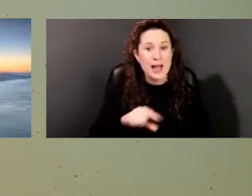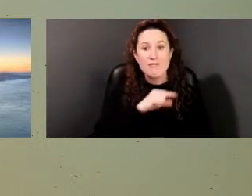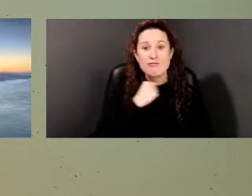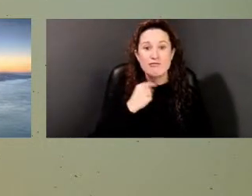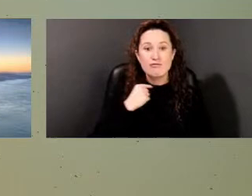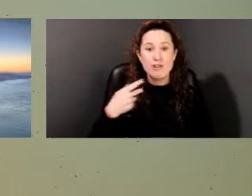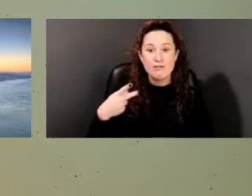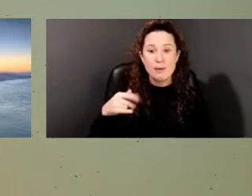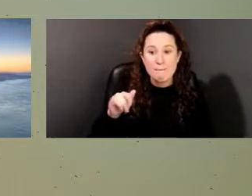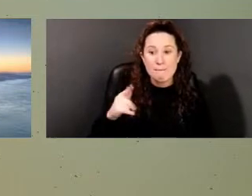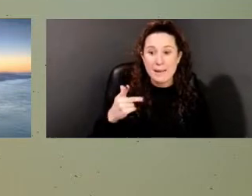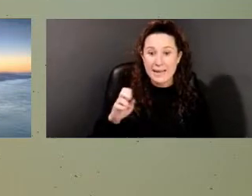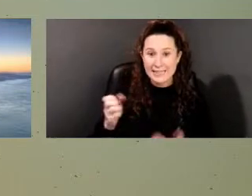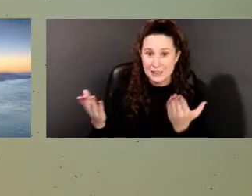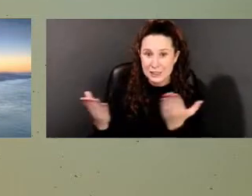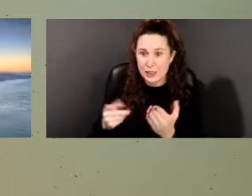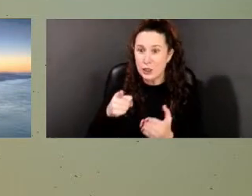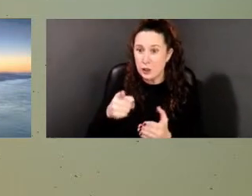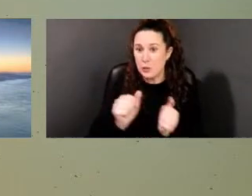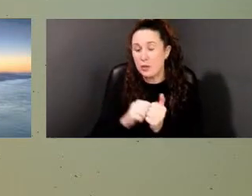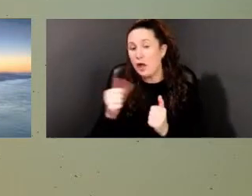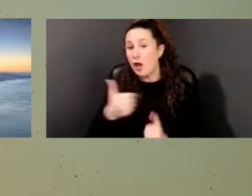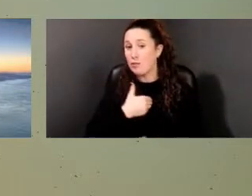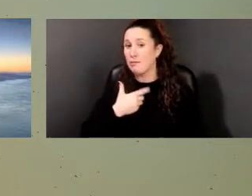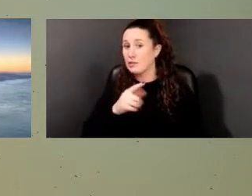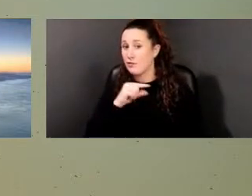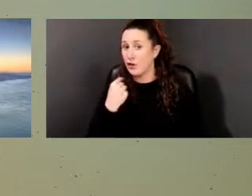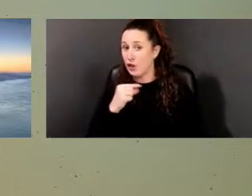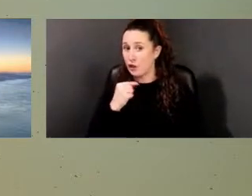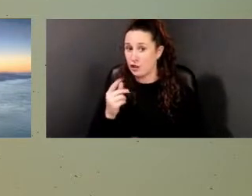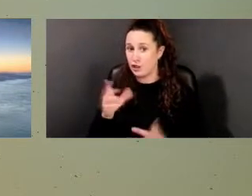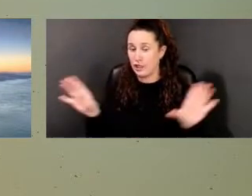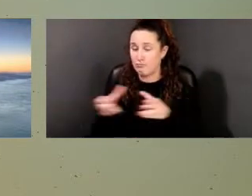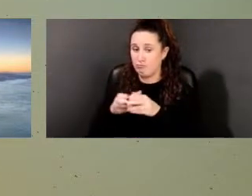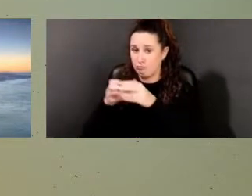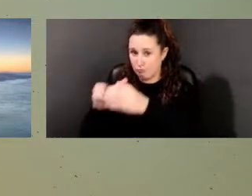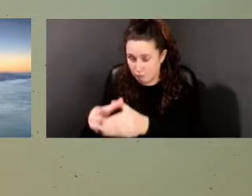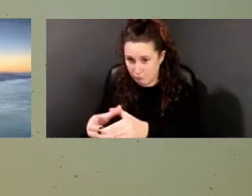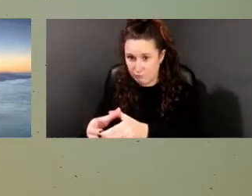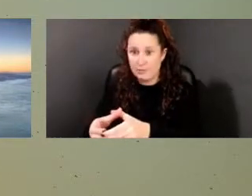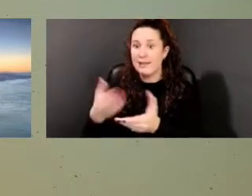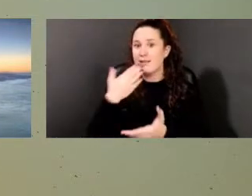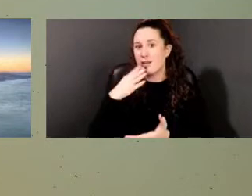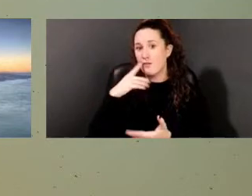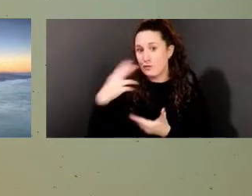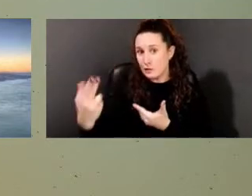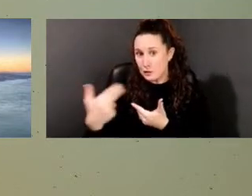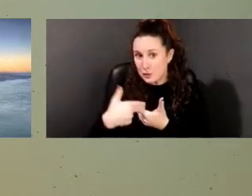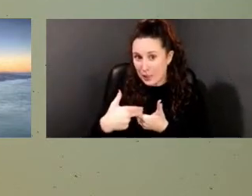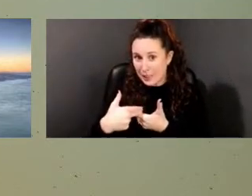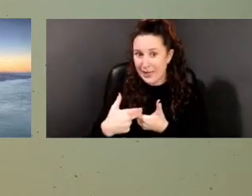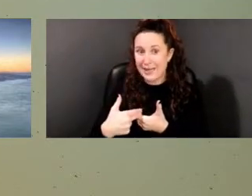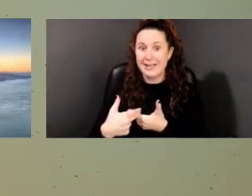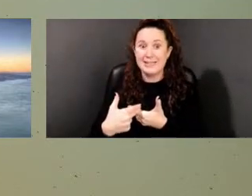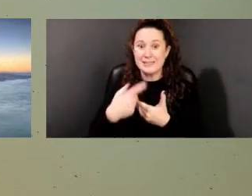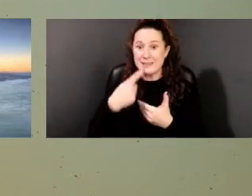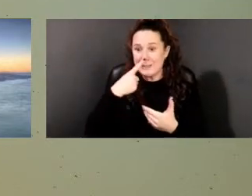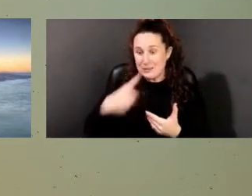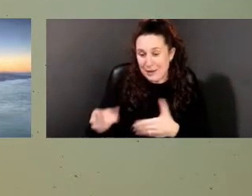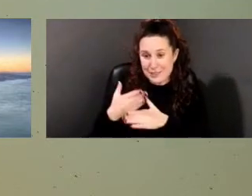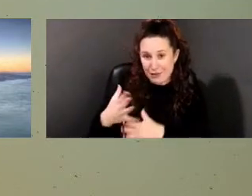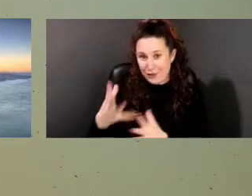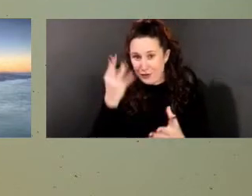uh, members of the clergy and visiting the site. Uh, Reverend Page, thanks for joining us and sharing your insights with us for our panel tonight.